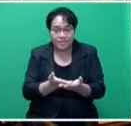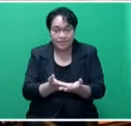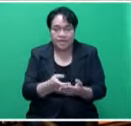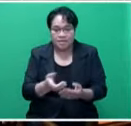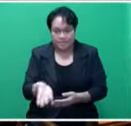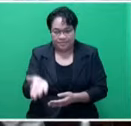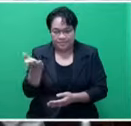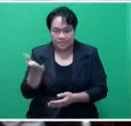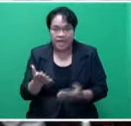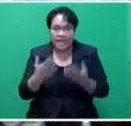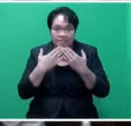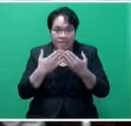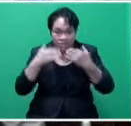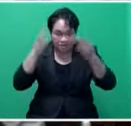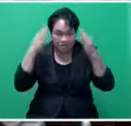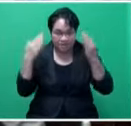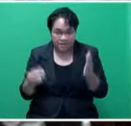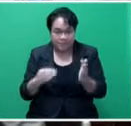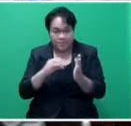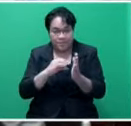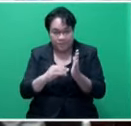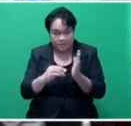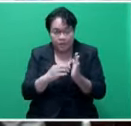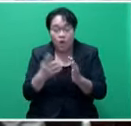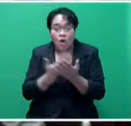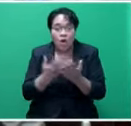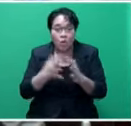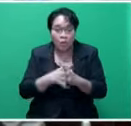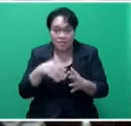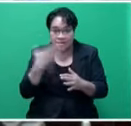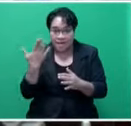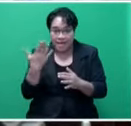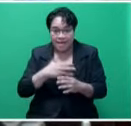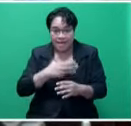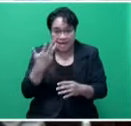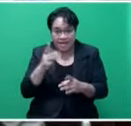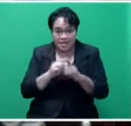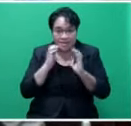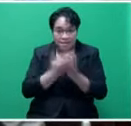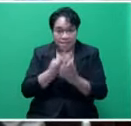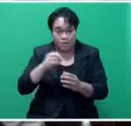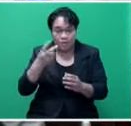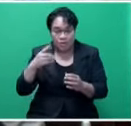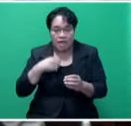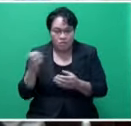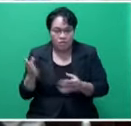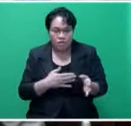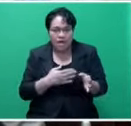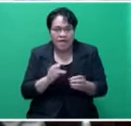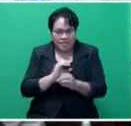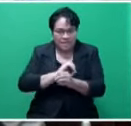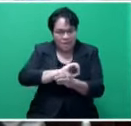Thank you, Mr. Speaker. Mr. Speaker, sir, pursuant to the resolution of Parliament on Wednesday, 9th December 2020, I now move that the Ozone Defeating